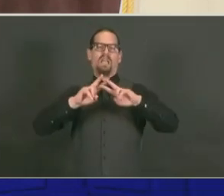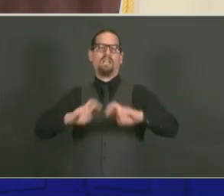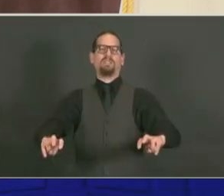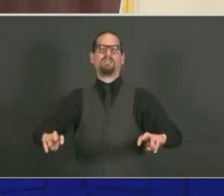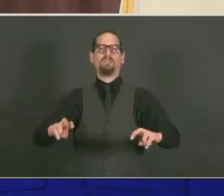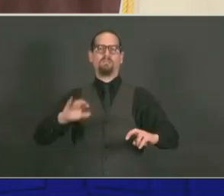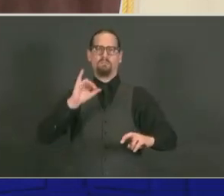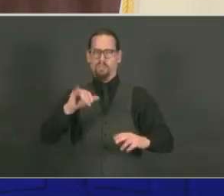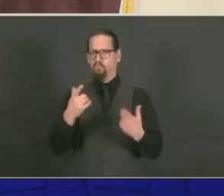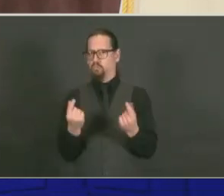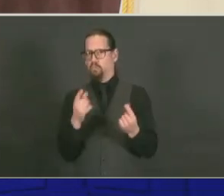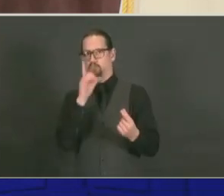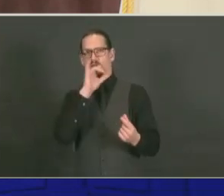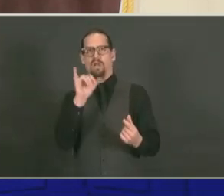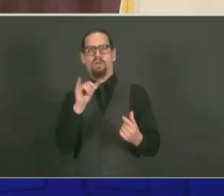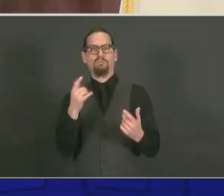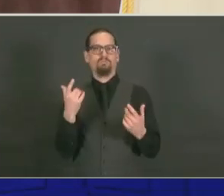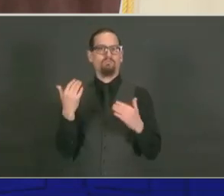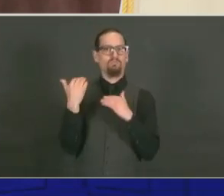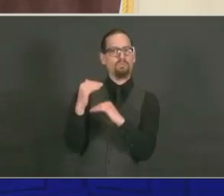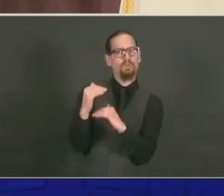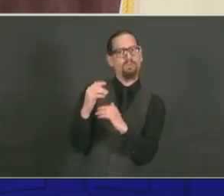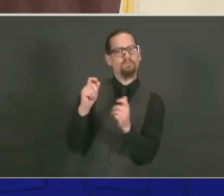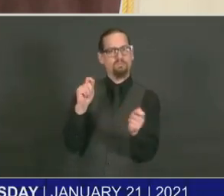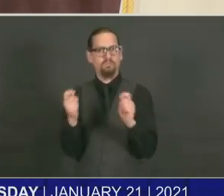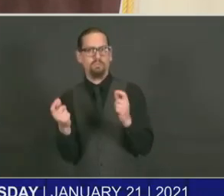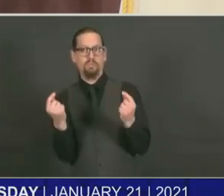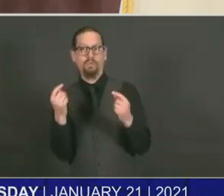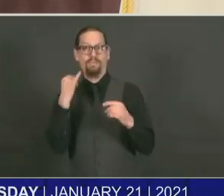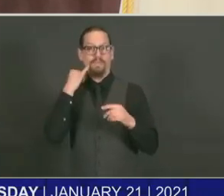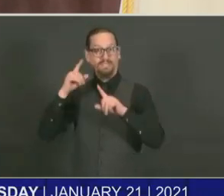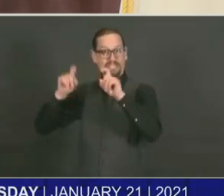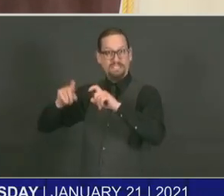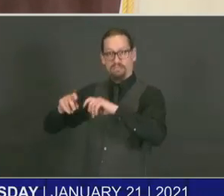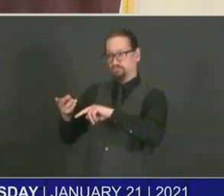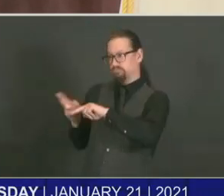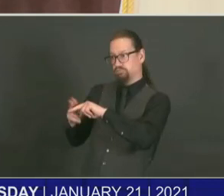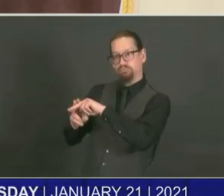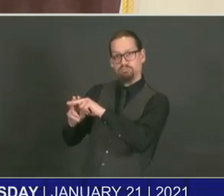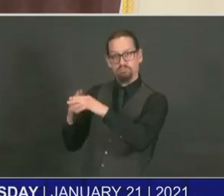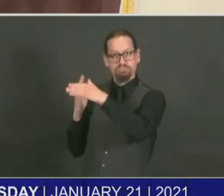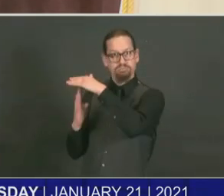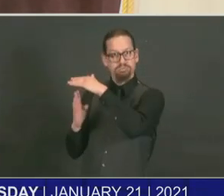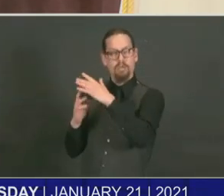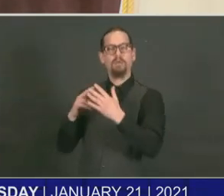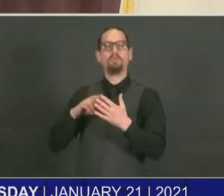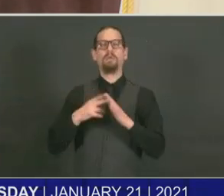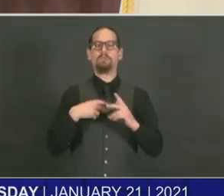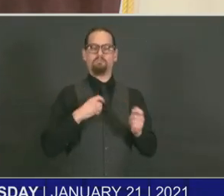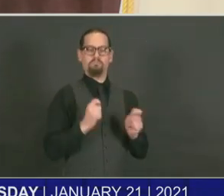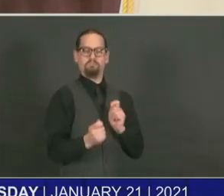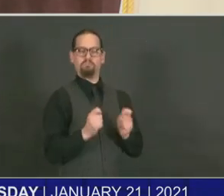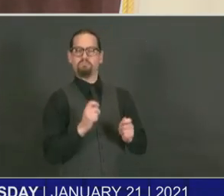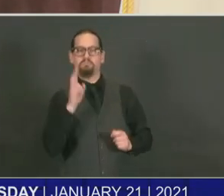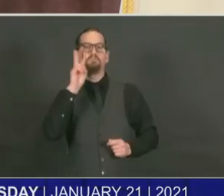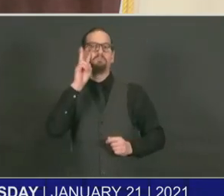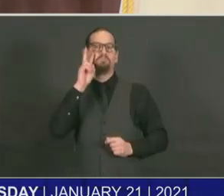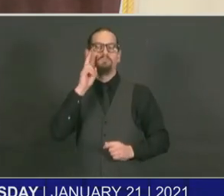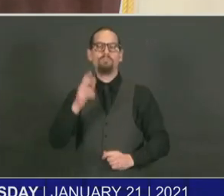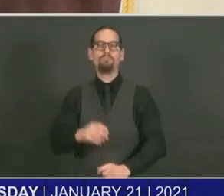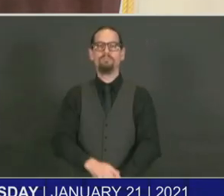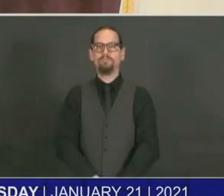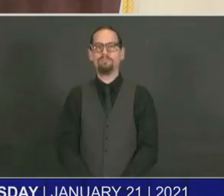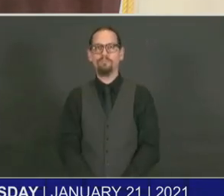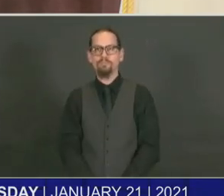where we can leverage the additional testing that we're doing to help us with the restrictions. Where has our high school basketball impacted the numbers?